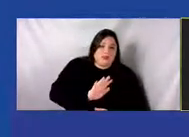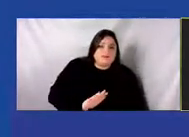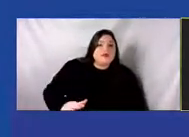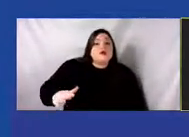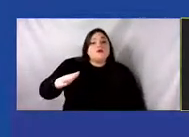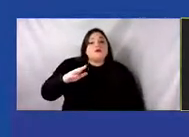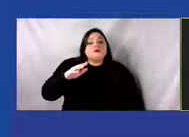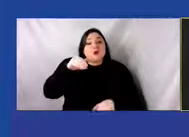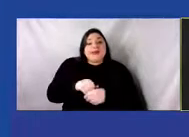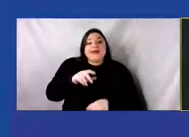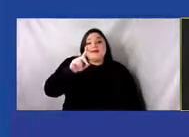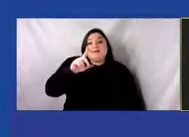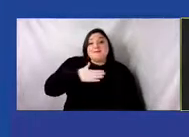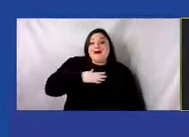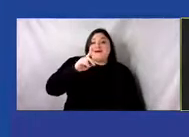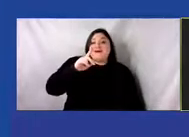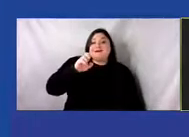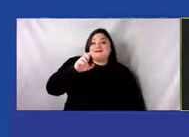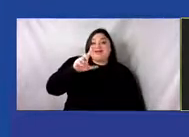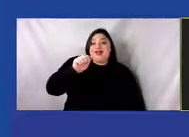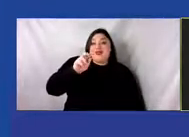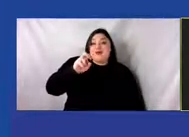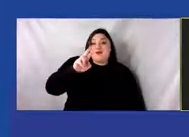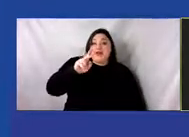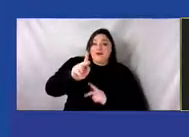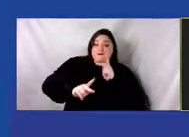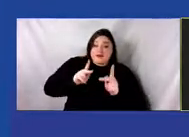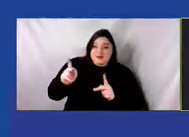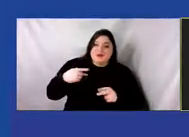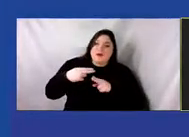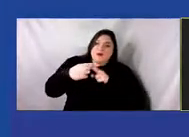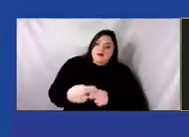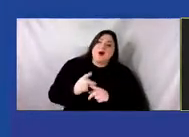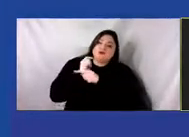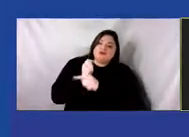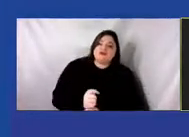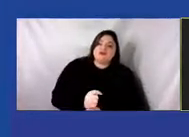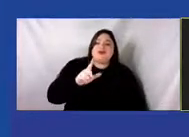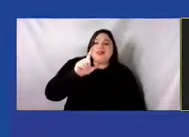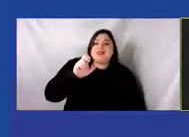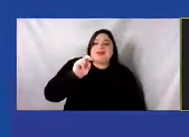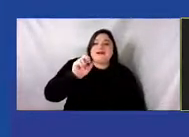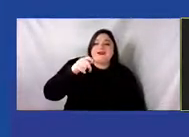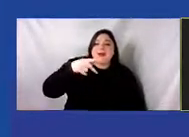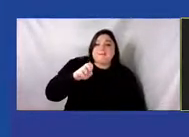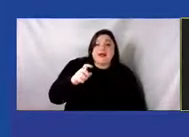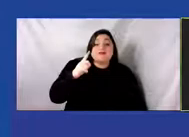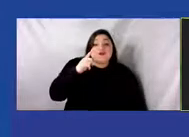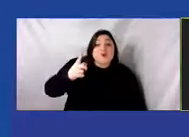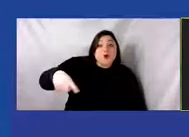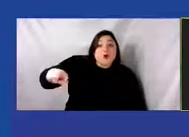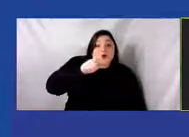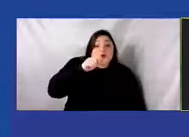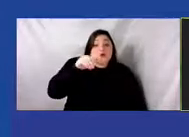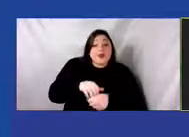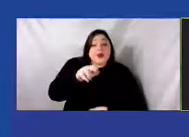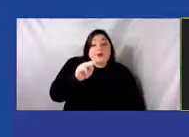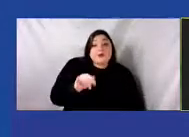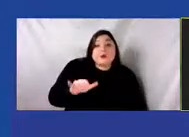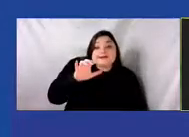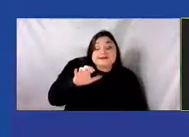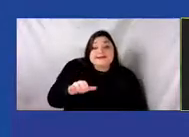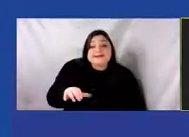You all, as long as you are in New York City and the areas beyond,